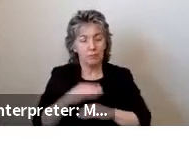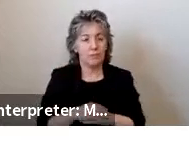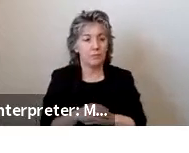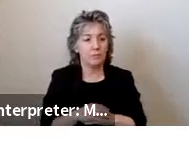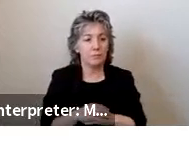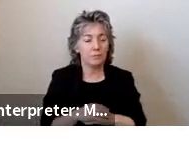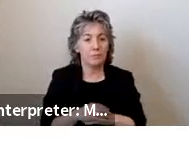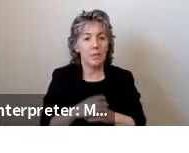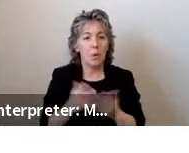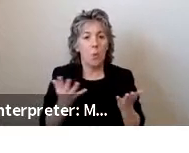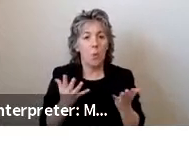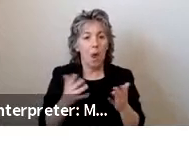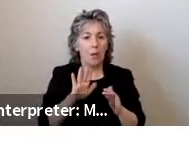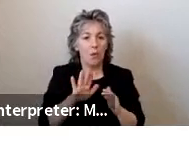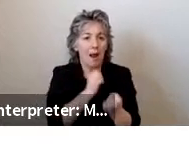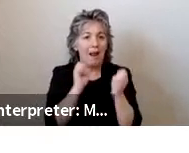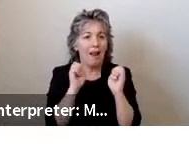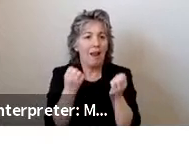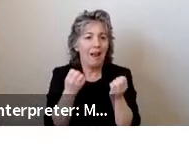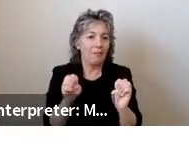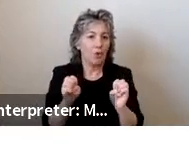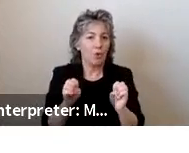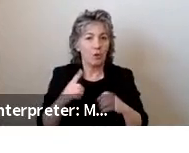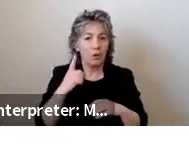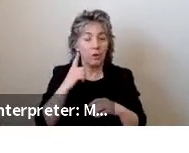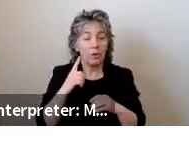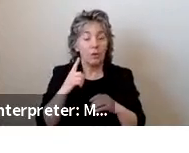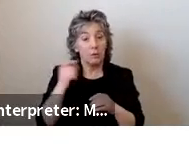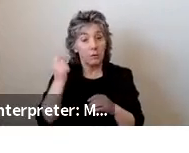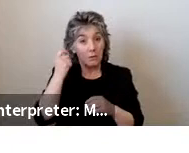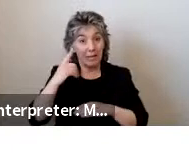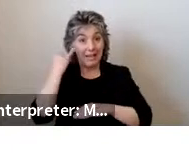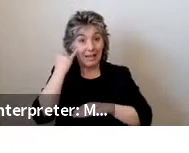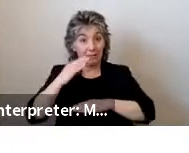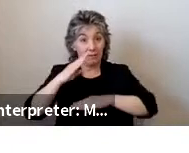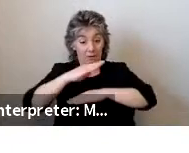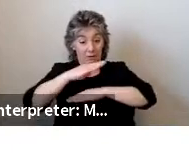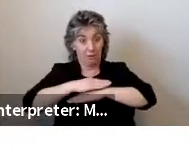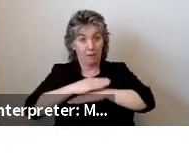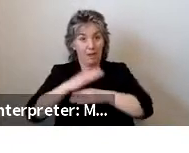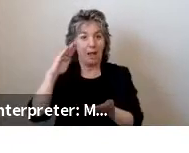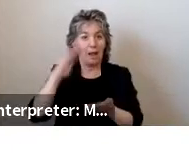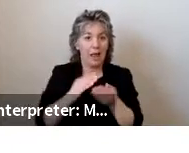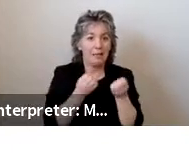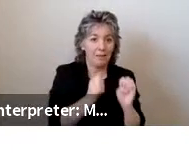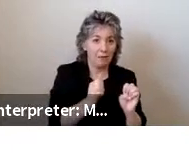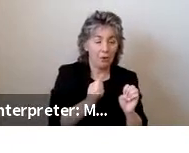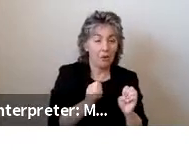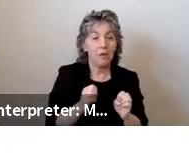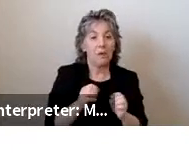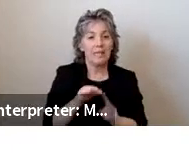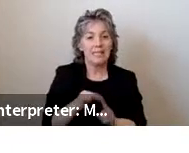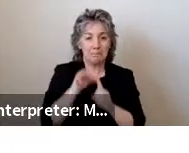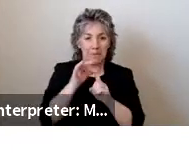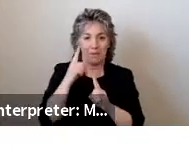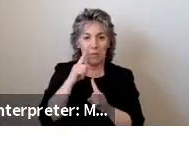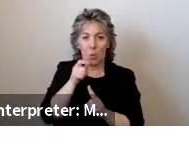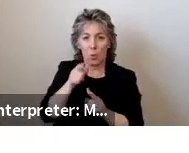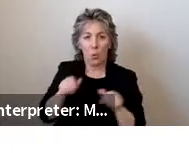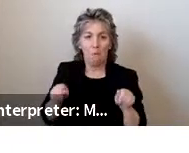Perceived exertion trended lower as slopes were reduced, especially for manual wheelchair users.